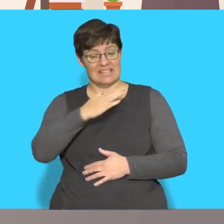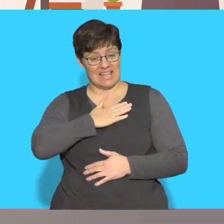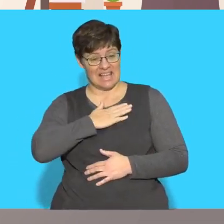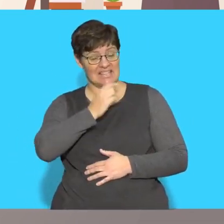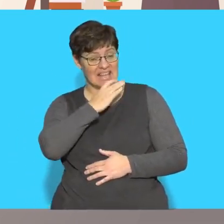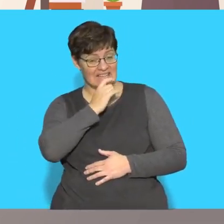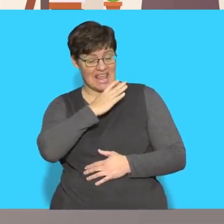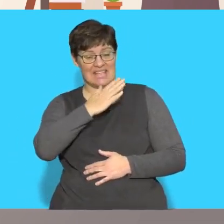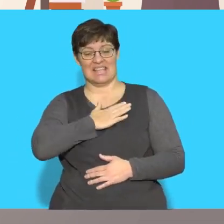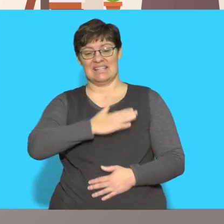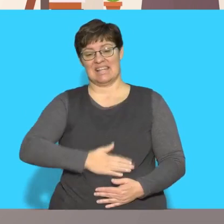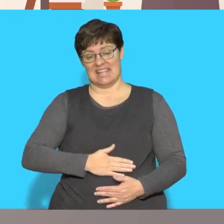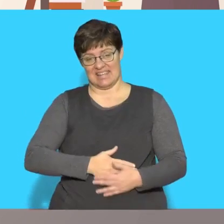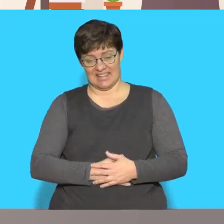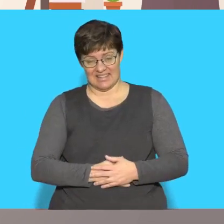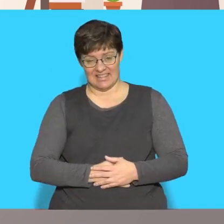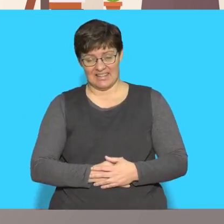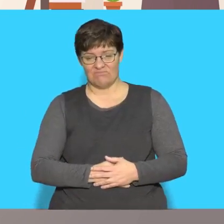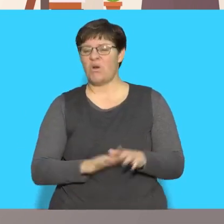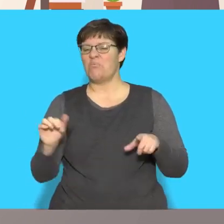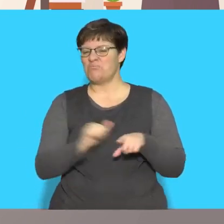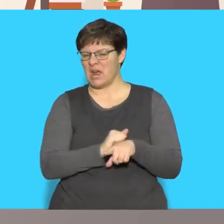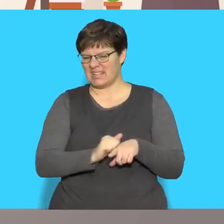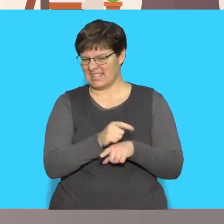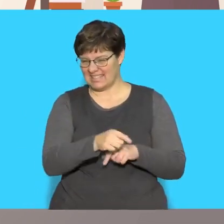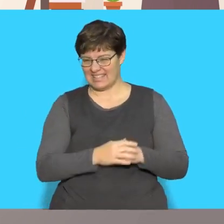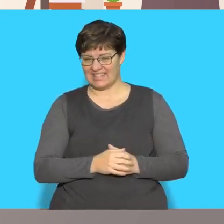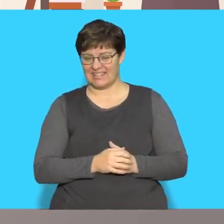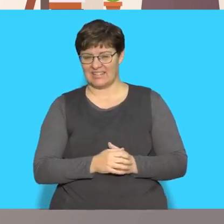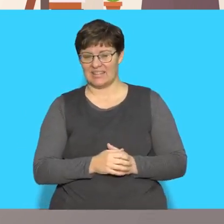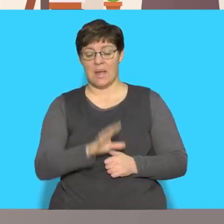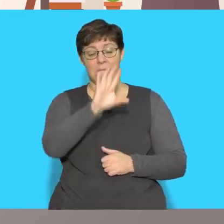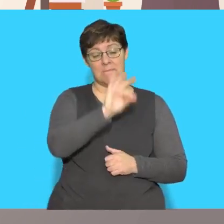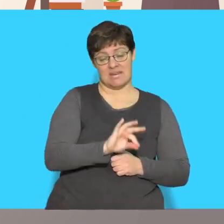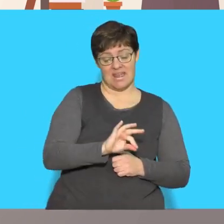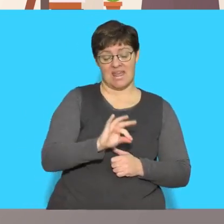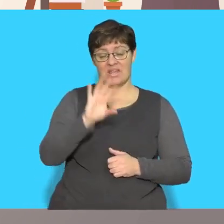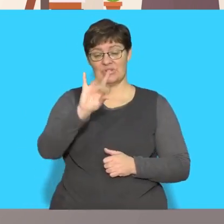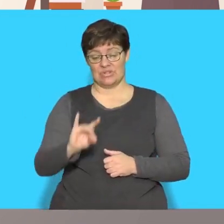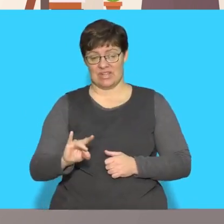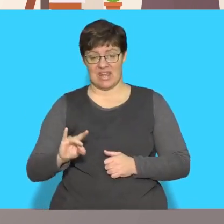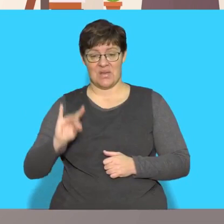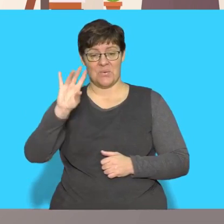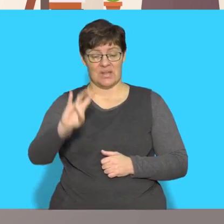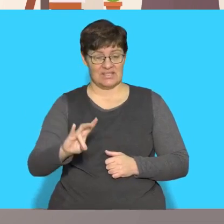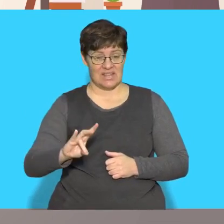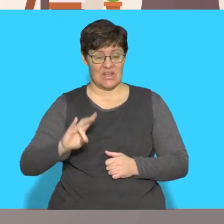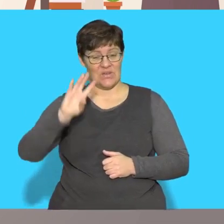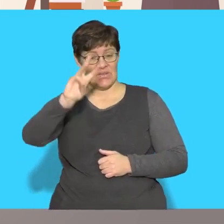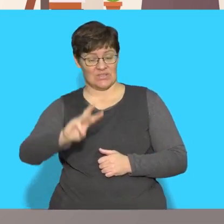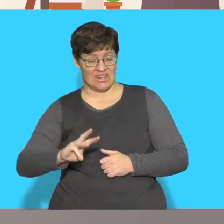Friday, Saturday and Sunday. Let's practice that. Monday, Tuesday,